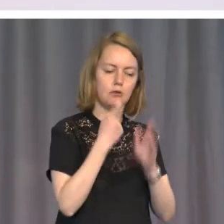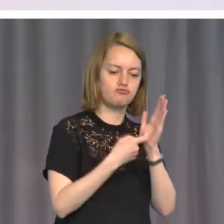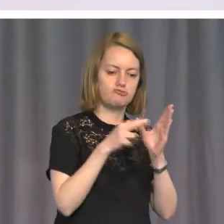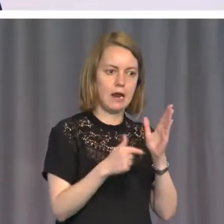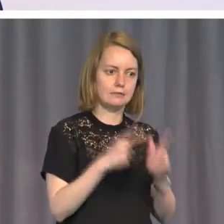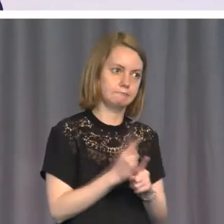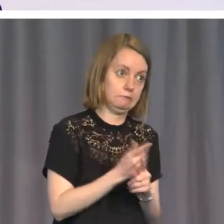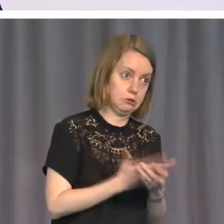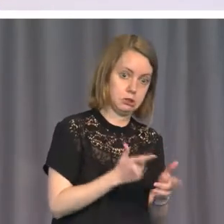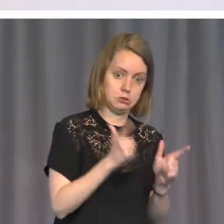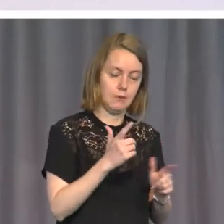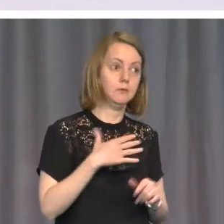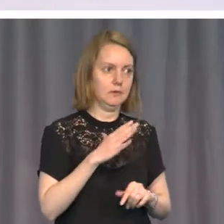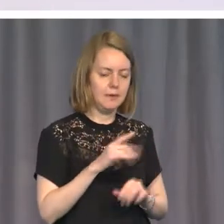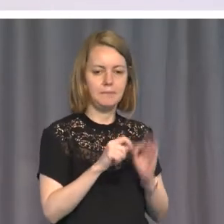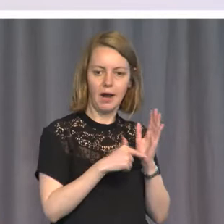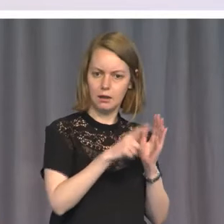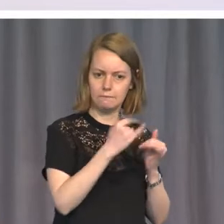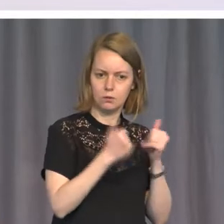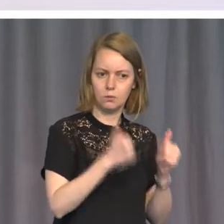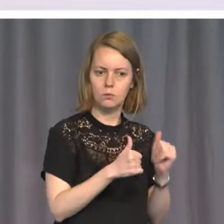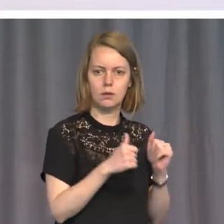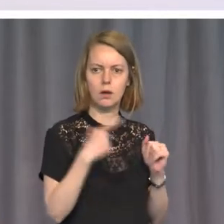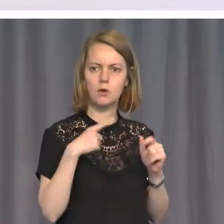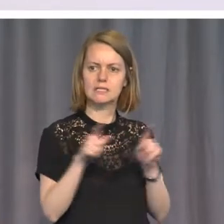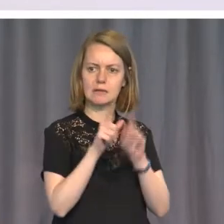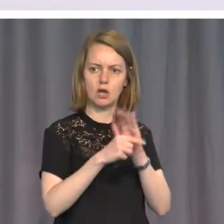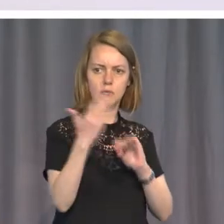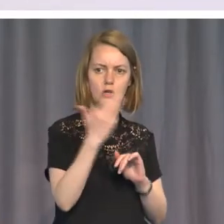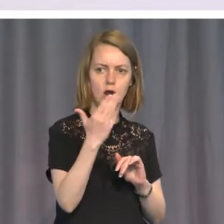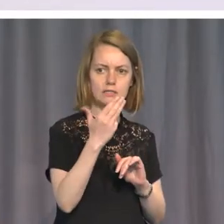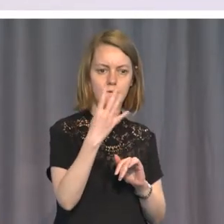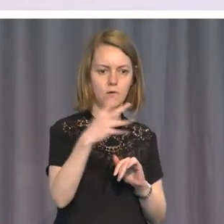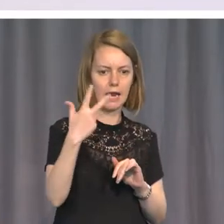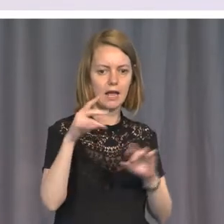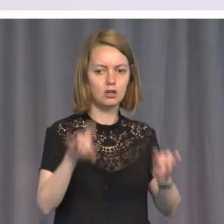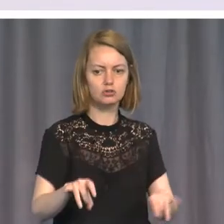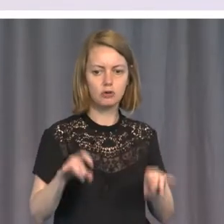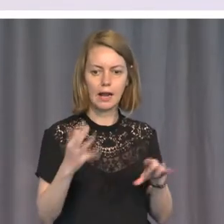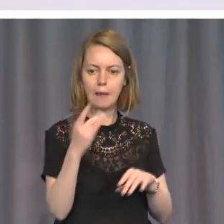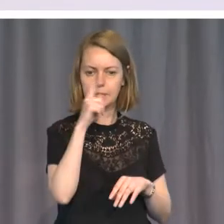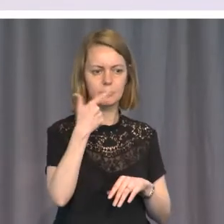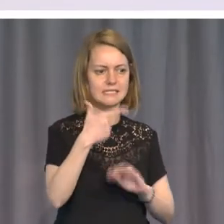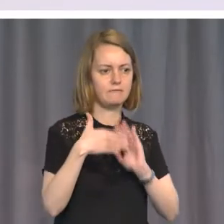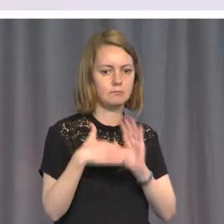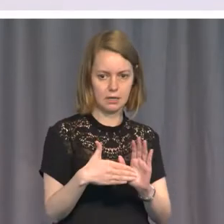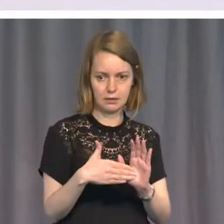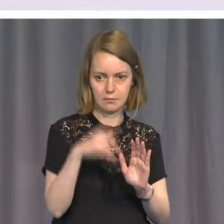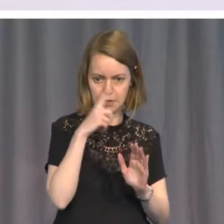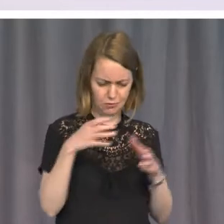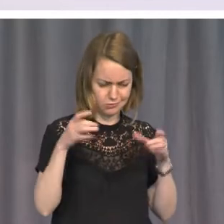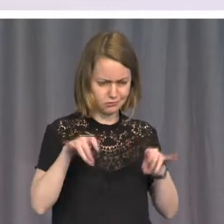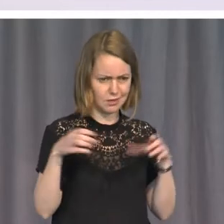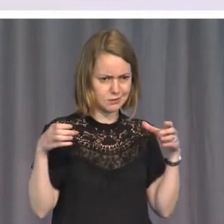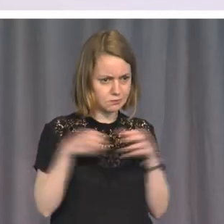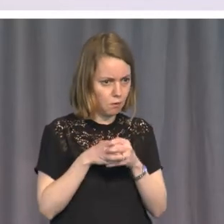It was this time when Australia had only seven million people, and we led the world in our ability